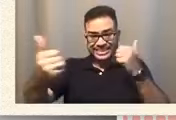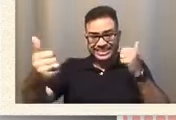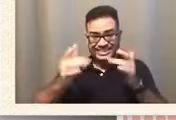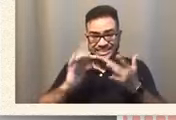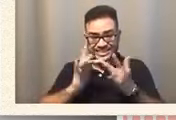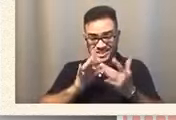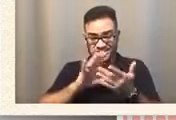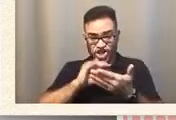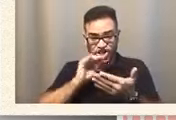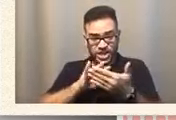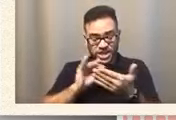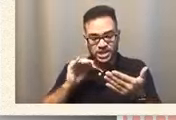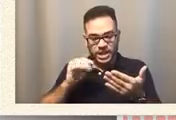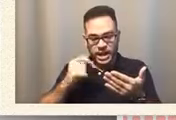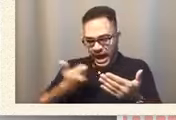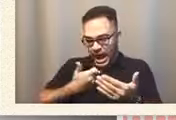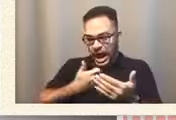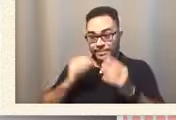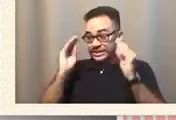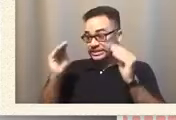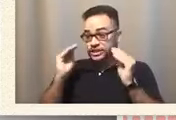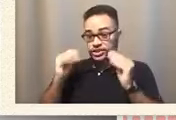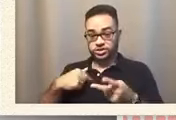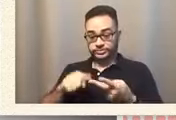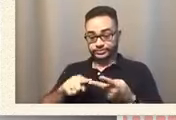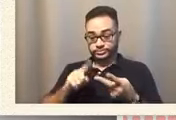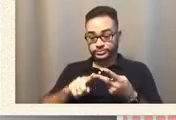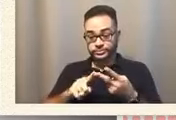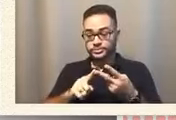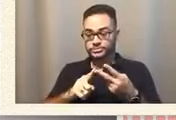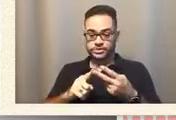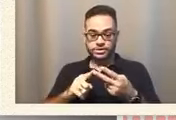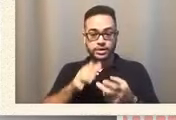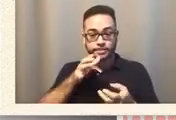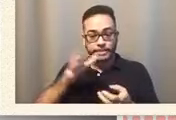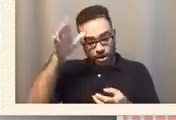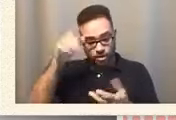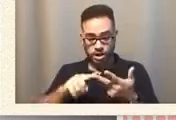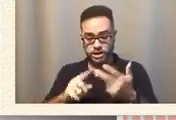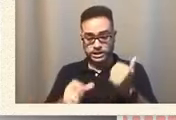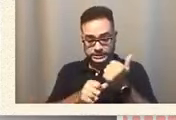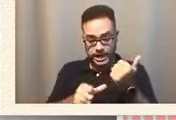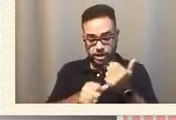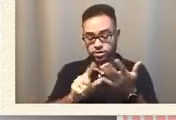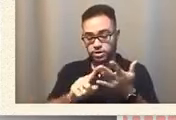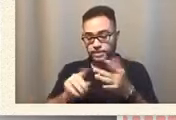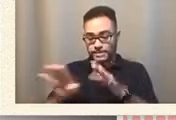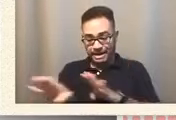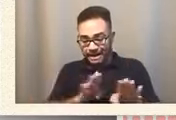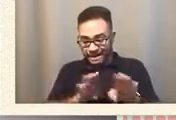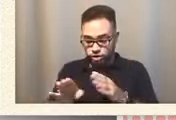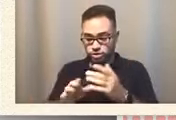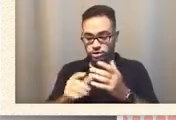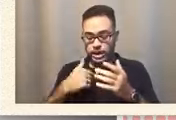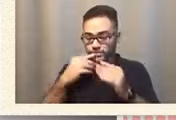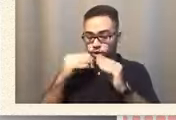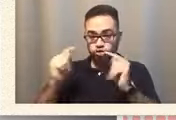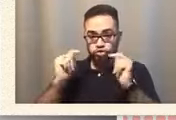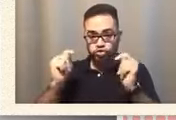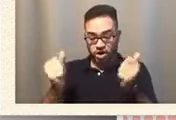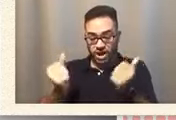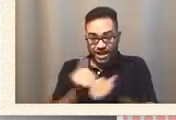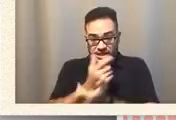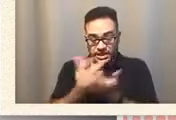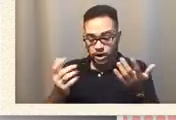teacher. Exhausted. The interventionist, the para, the behaviorist, the student, F, OT, PT,